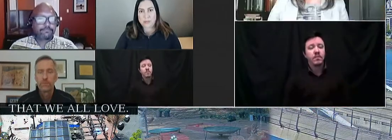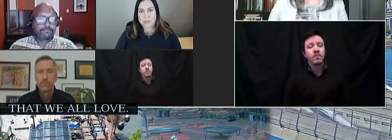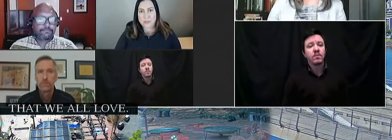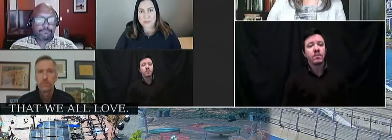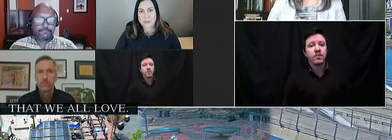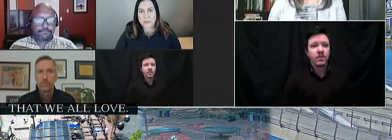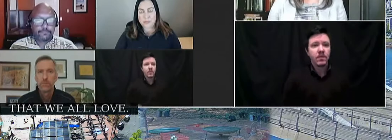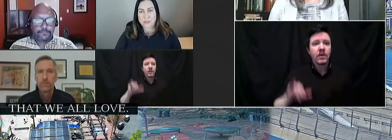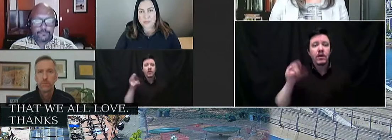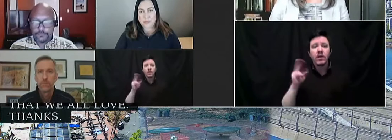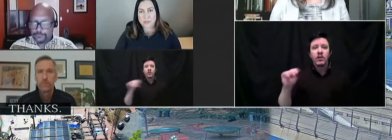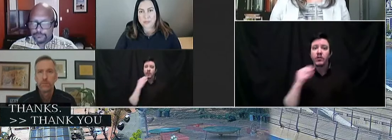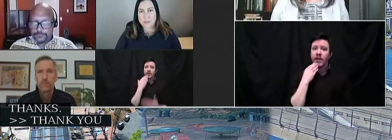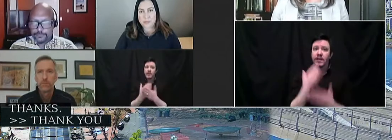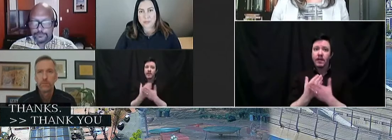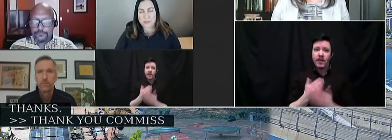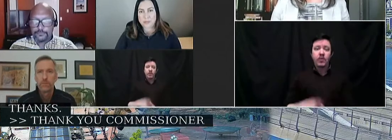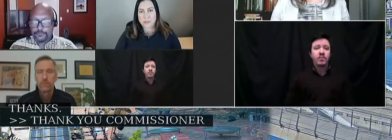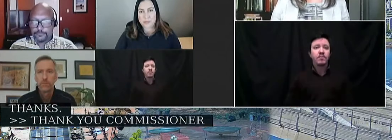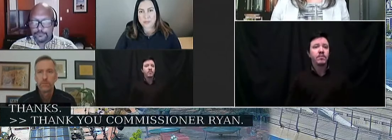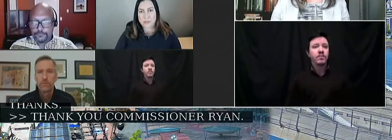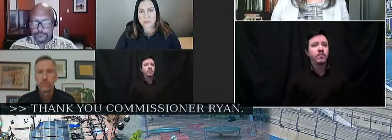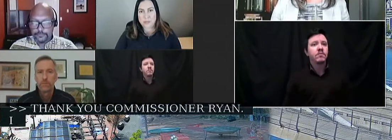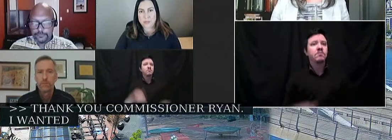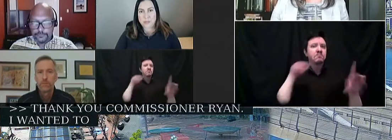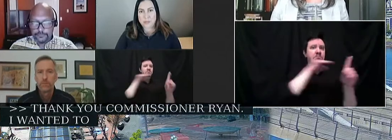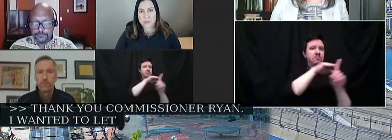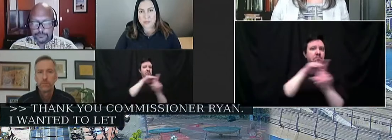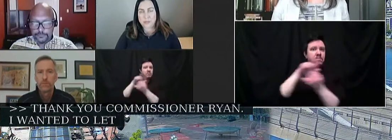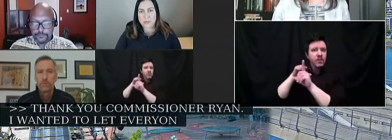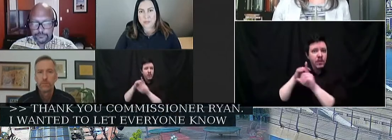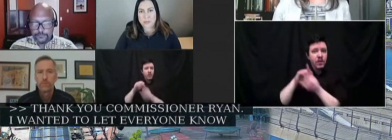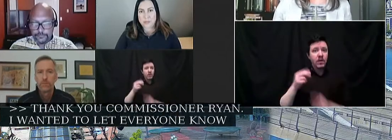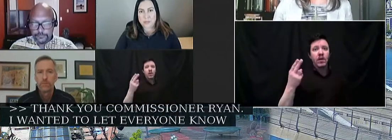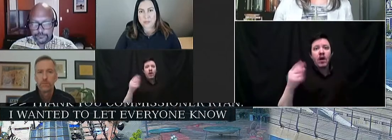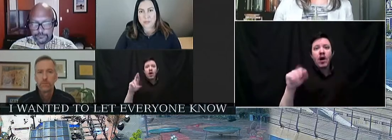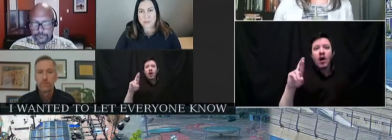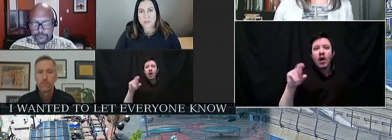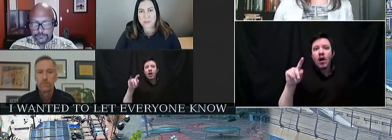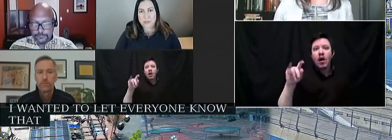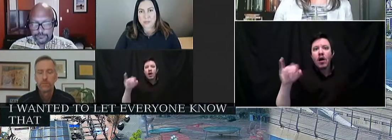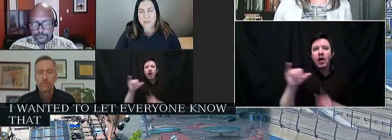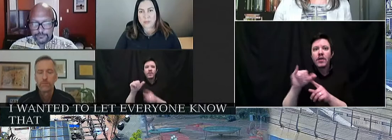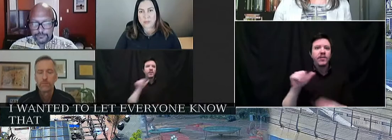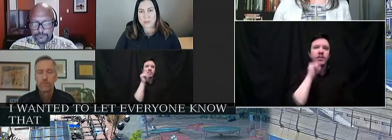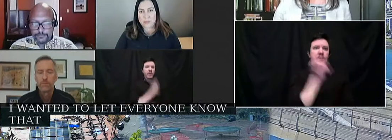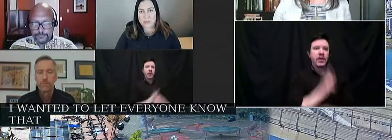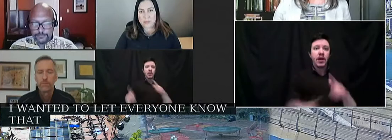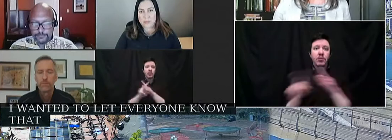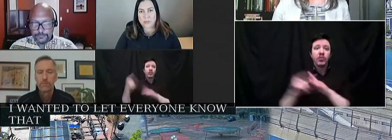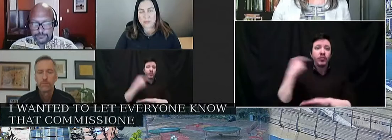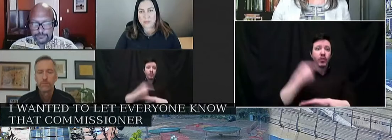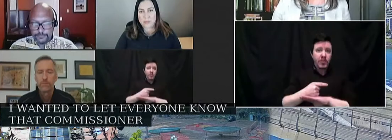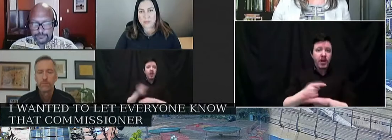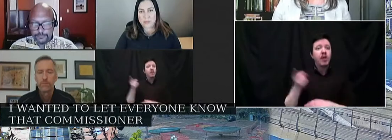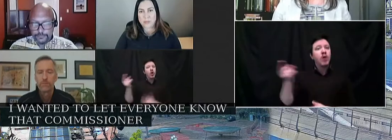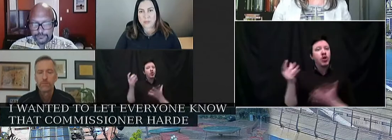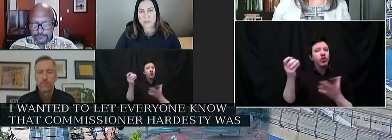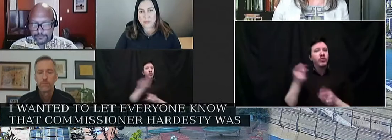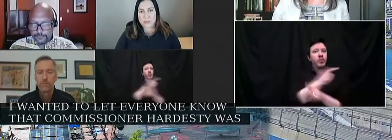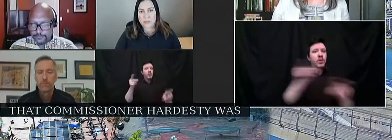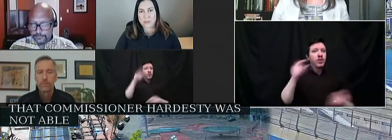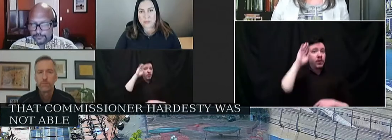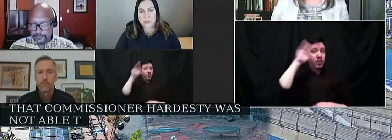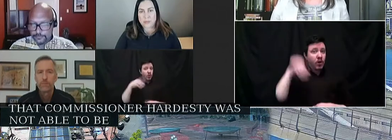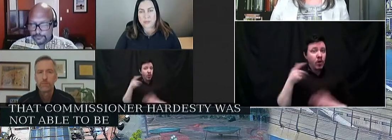Thank you, Commissioner Ryan. I wanted to let everyone know that Commissioner Hardesty was not able to be in attendance today, but she wants you to know that your input is